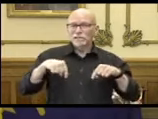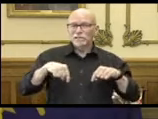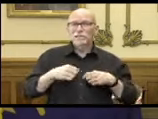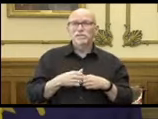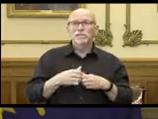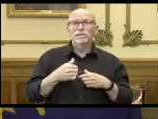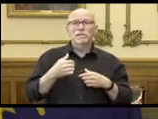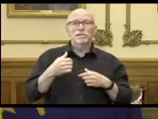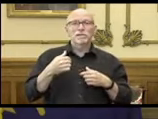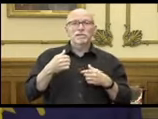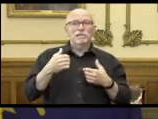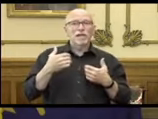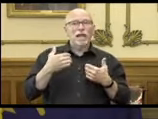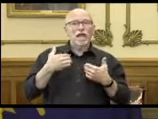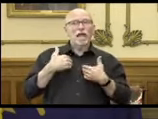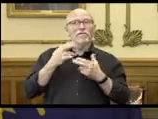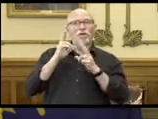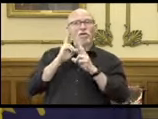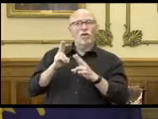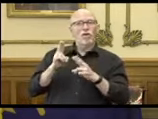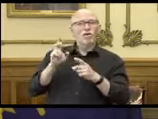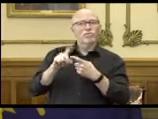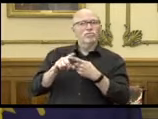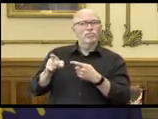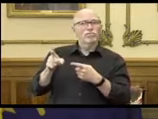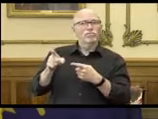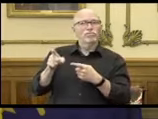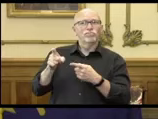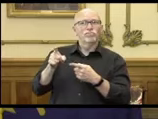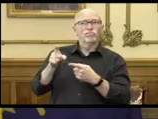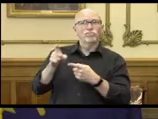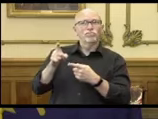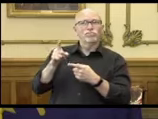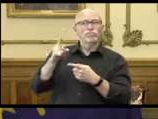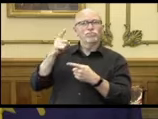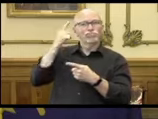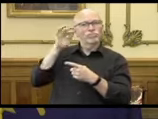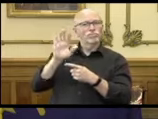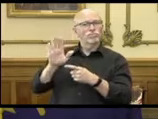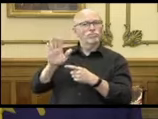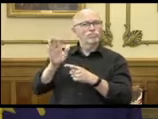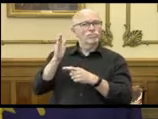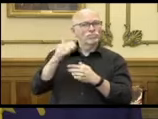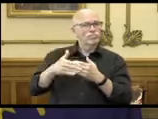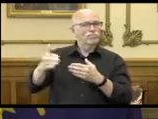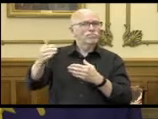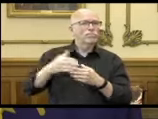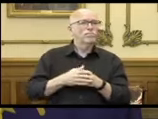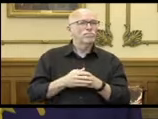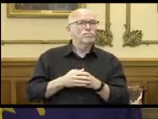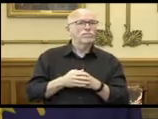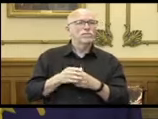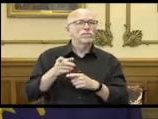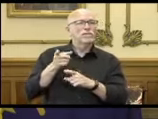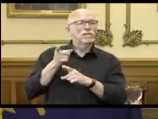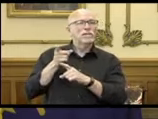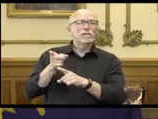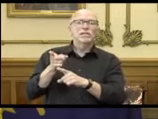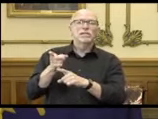as the real honor of wishing him fair winds and following seas, that he is